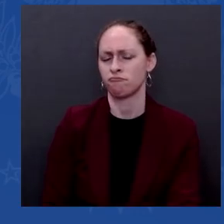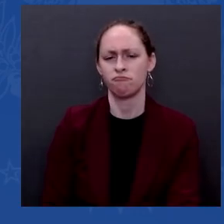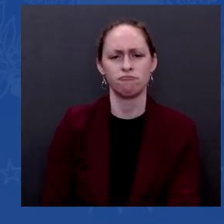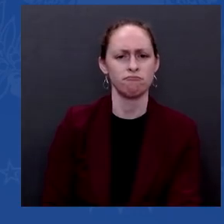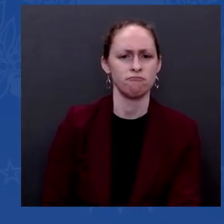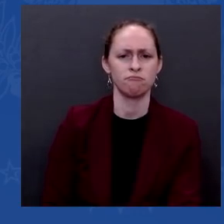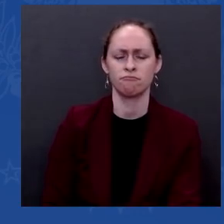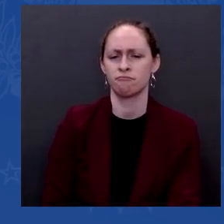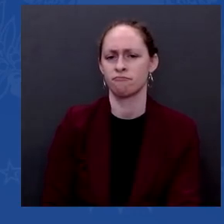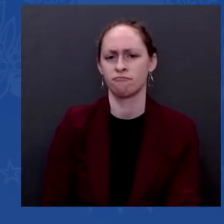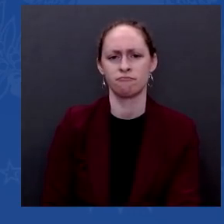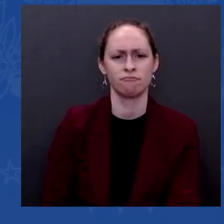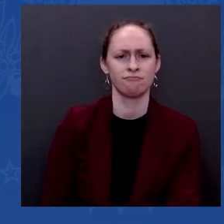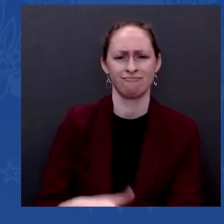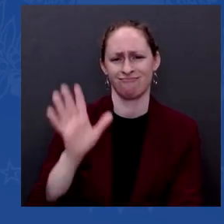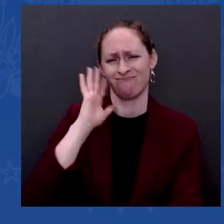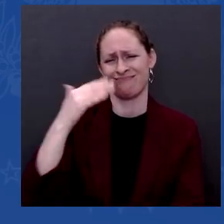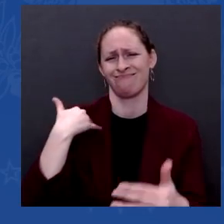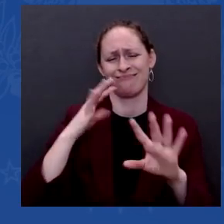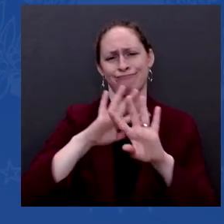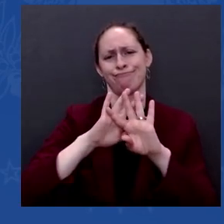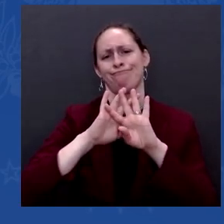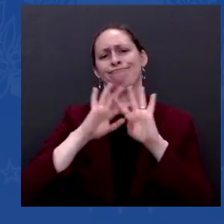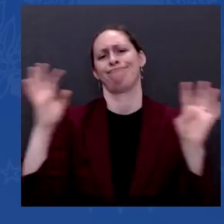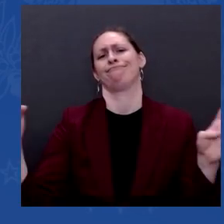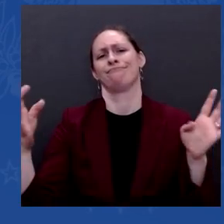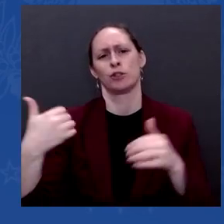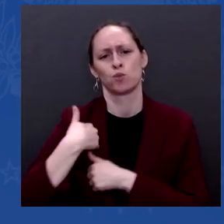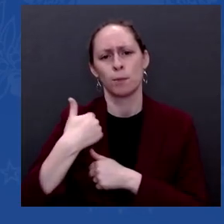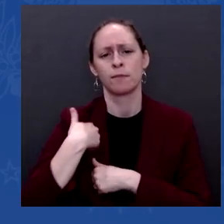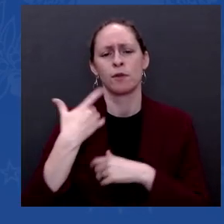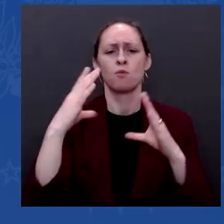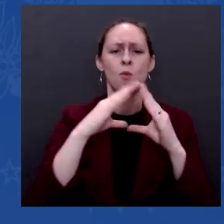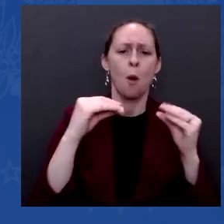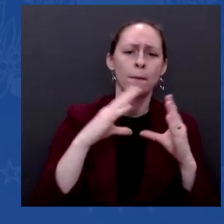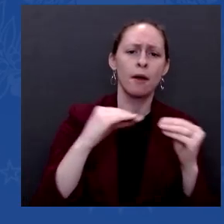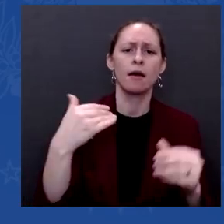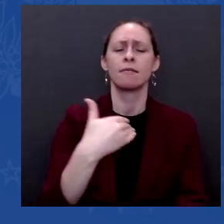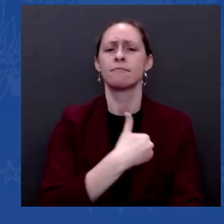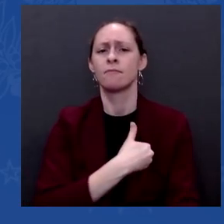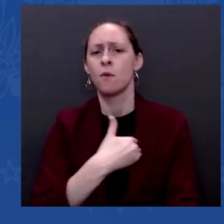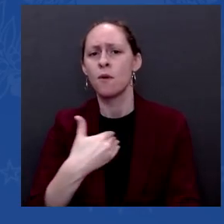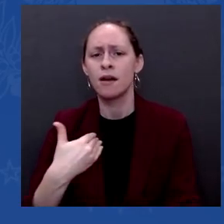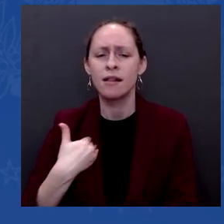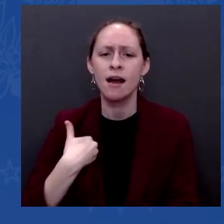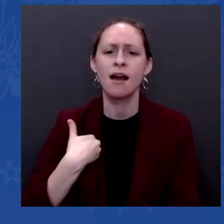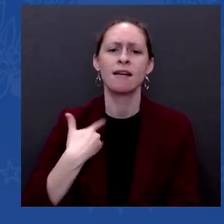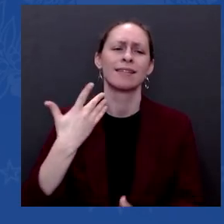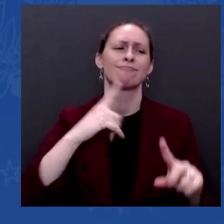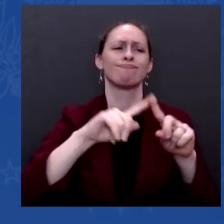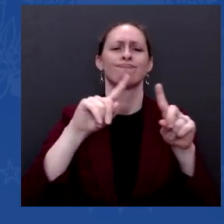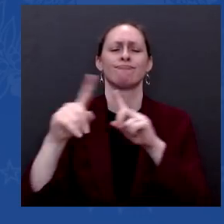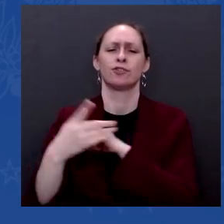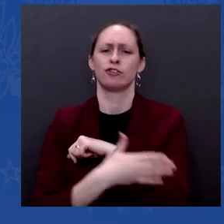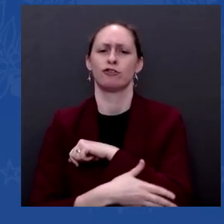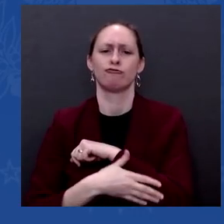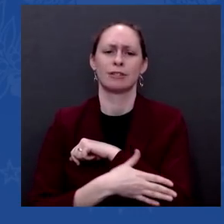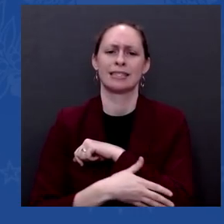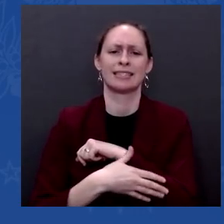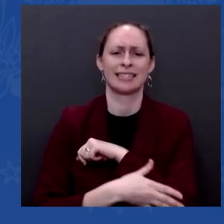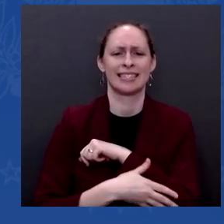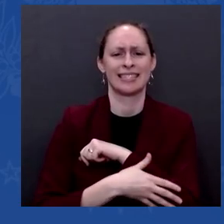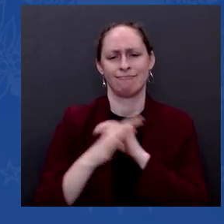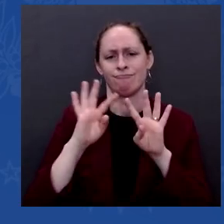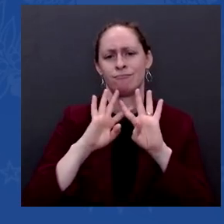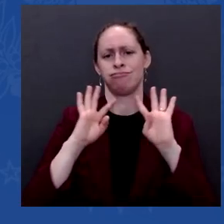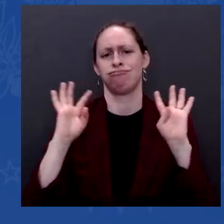et cetera, if in fact he moves. Because we have a sacred obligation in Article 5 to defend those countries. They are part of NATO. We don't have